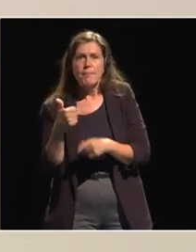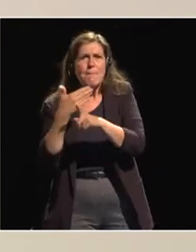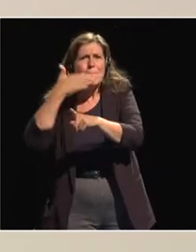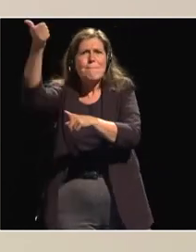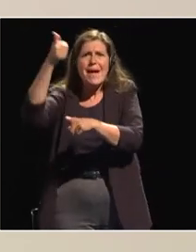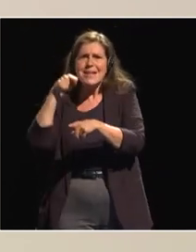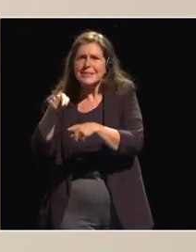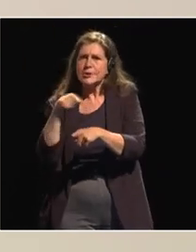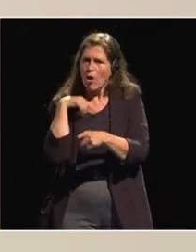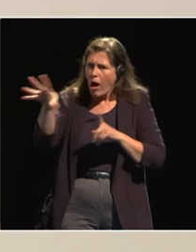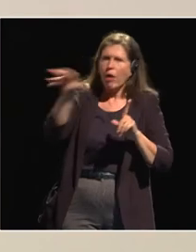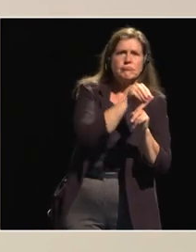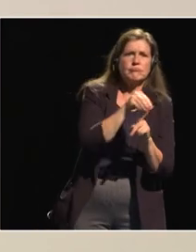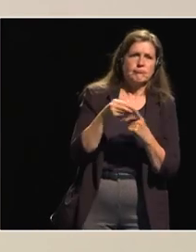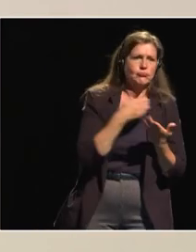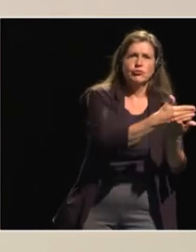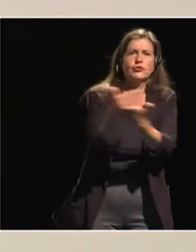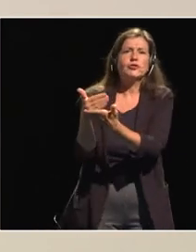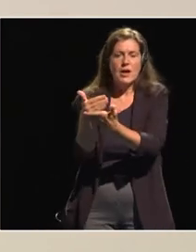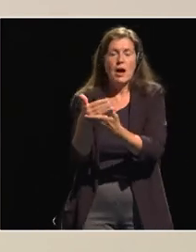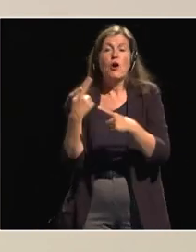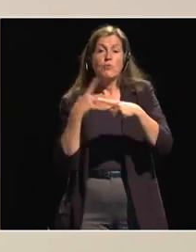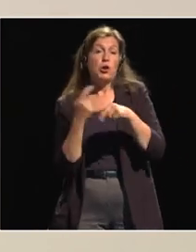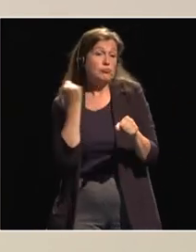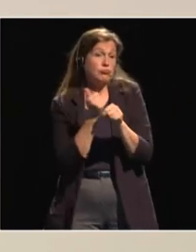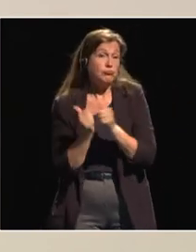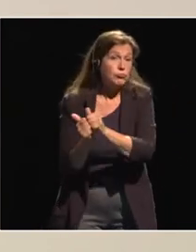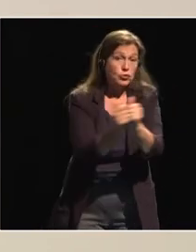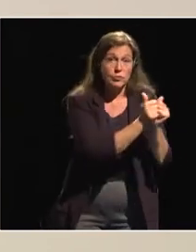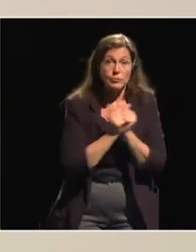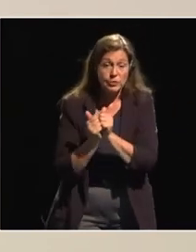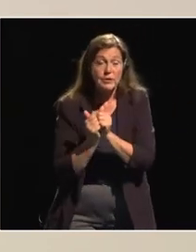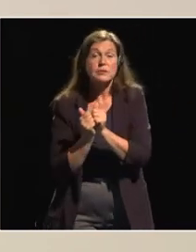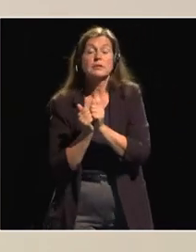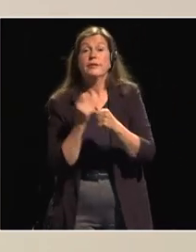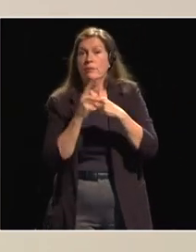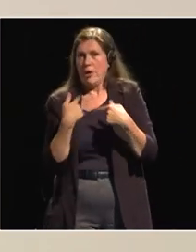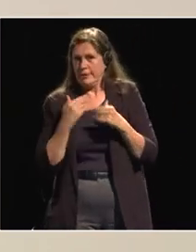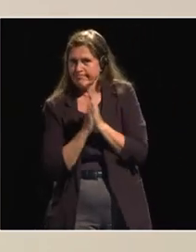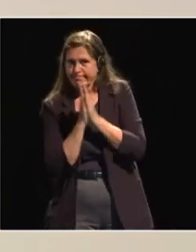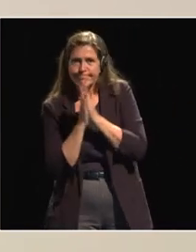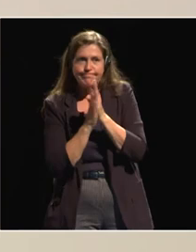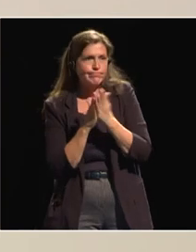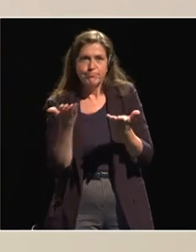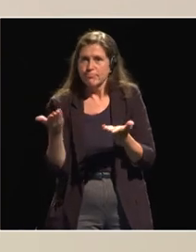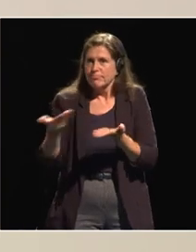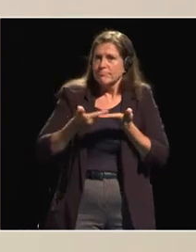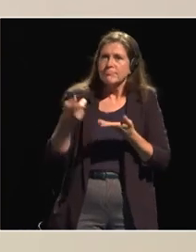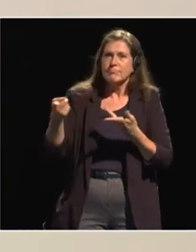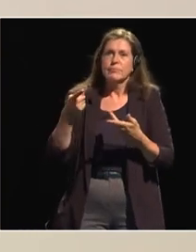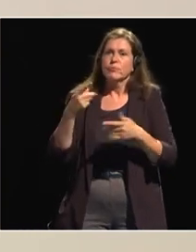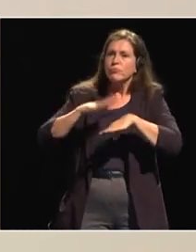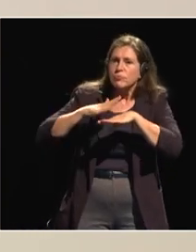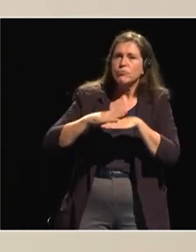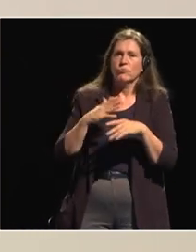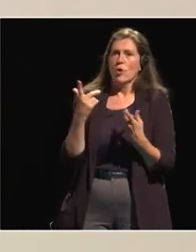willing and uh and and able to cooperate and i look forward to the additional recommendations then that tom and his team will come up